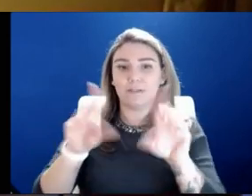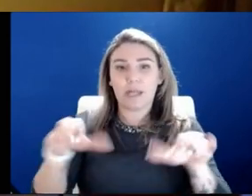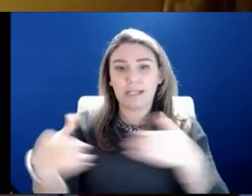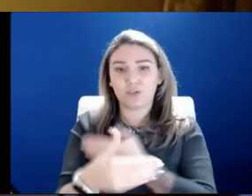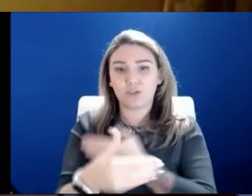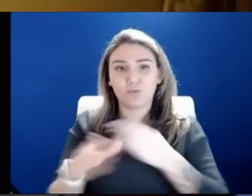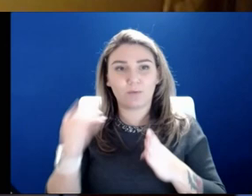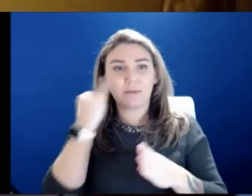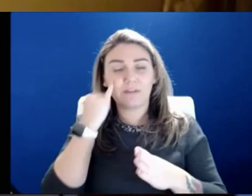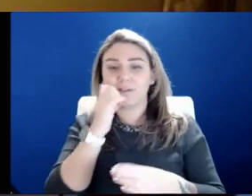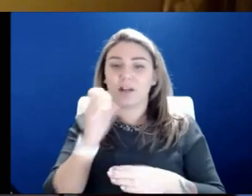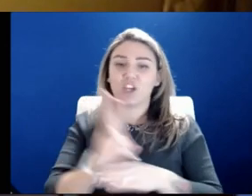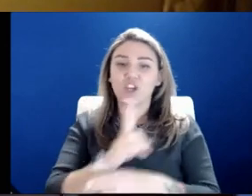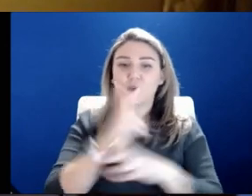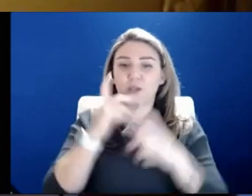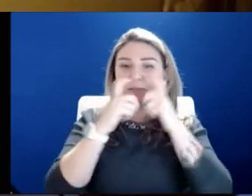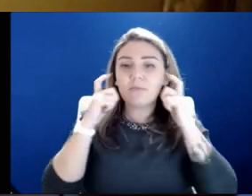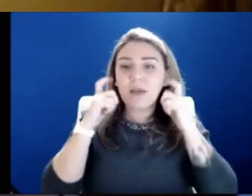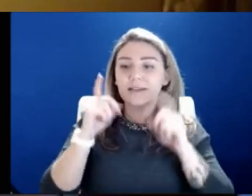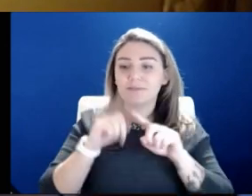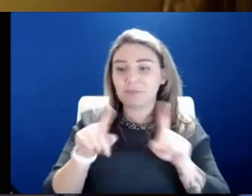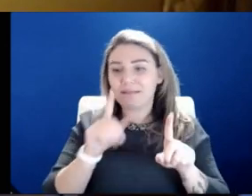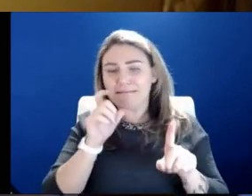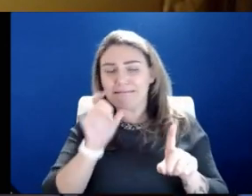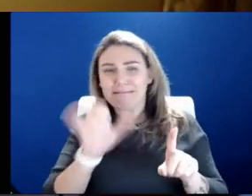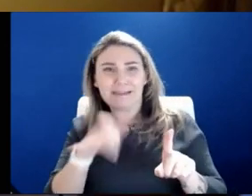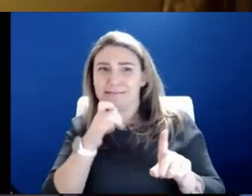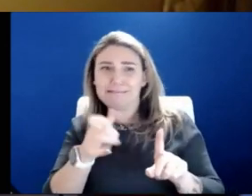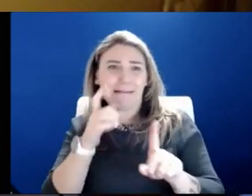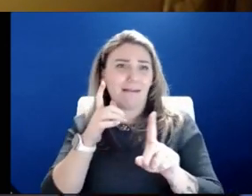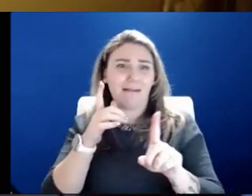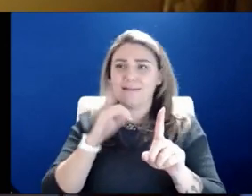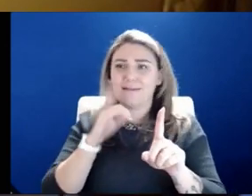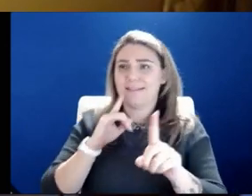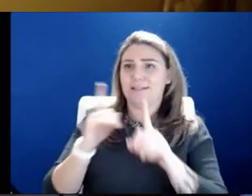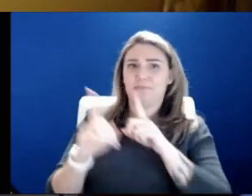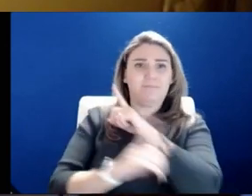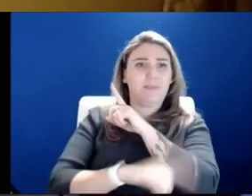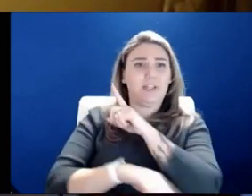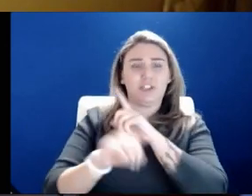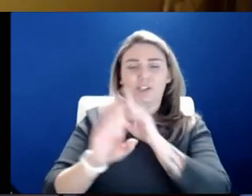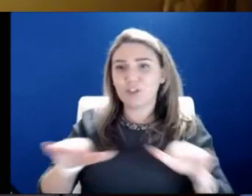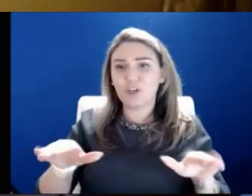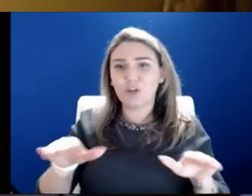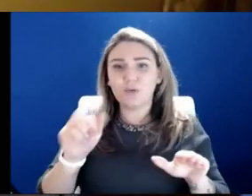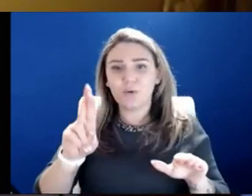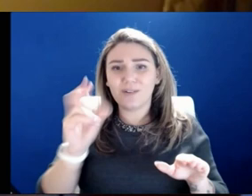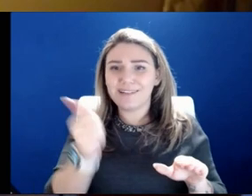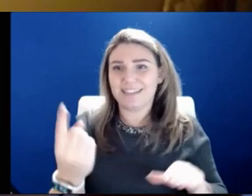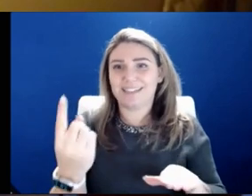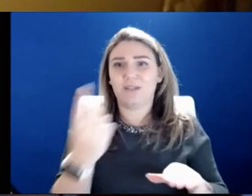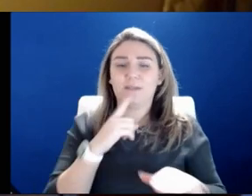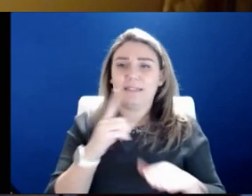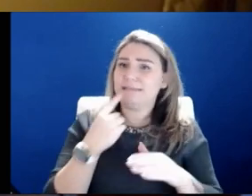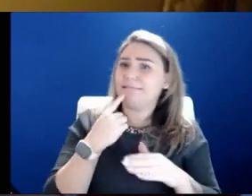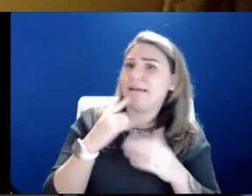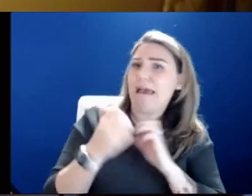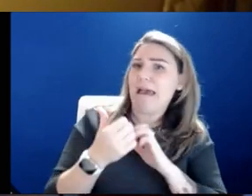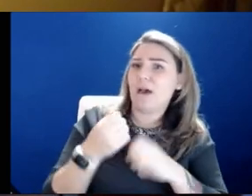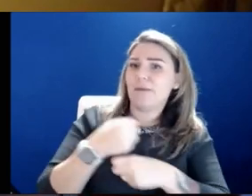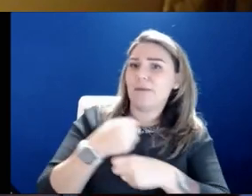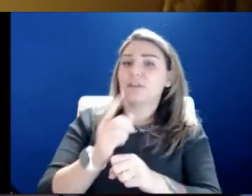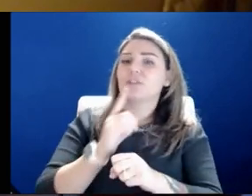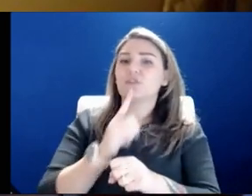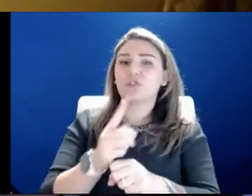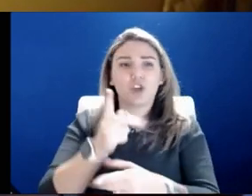masks. But this is not a goal of being punitive towards children or anyone really. It's instead saying, how can we make sure that we can keep